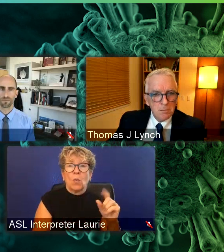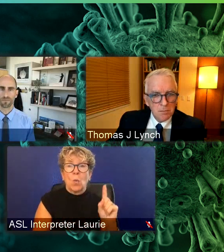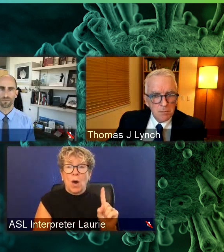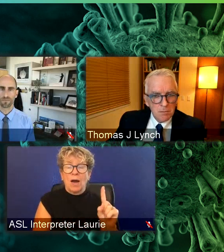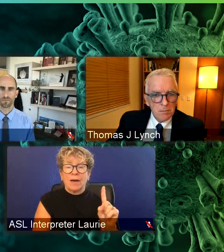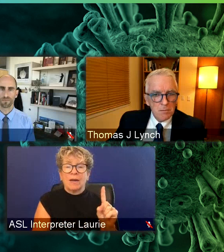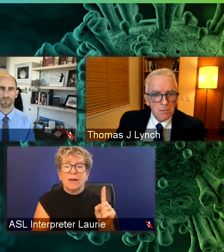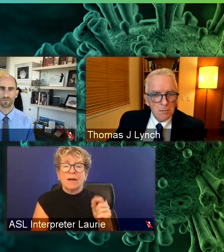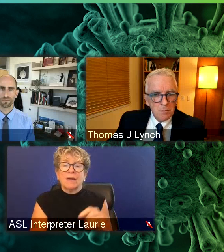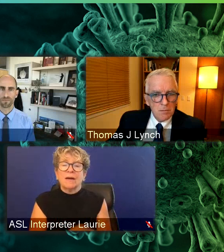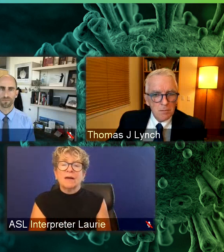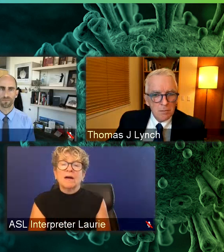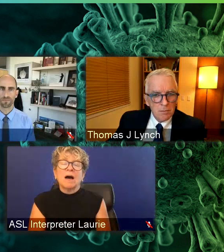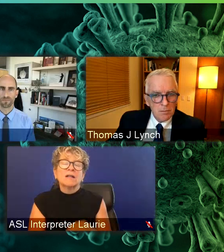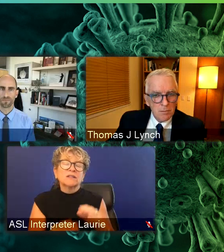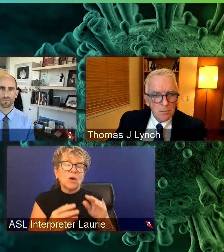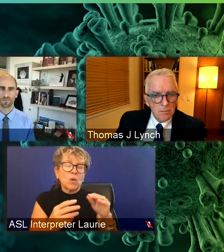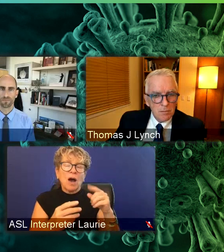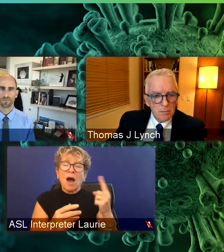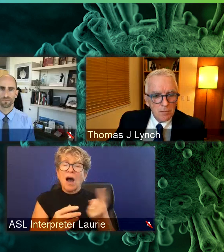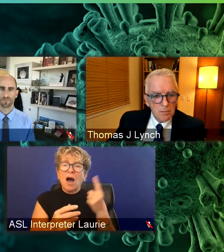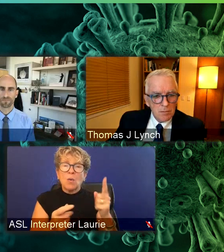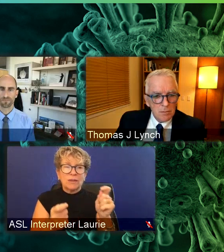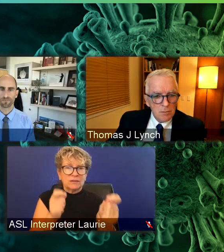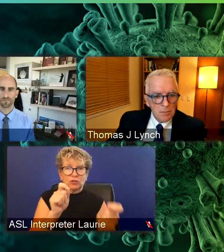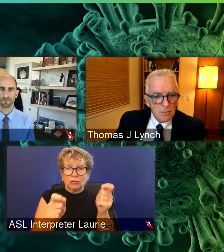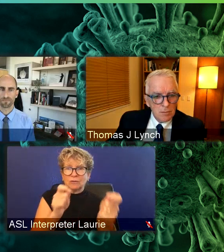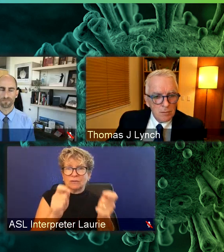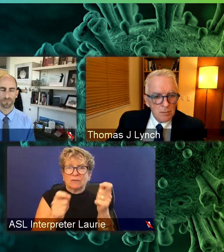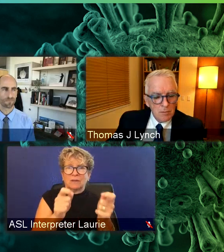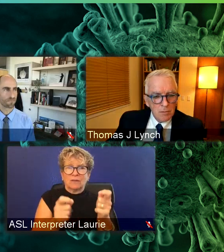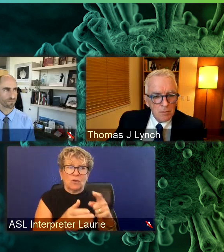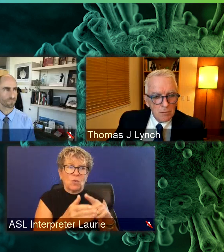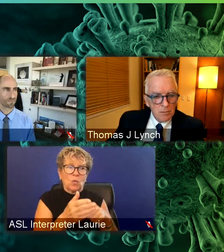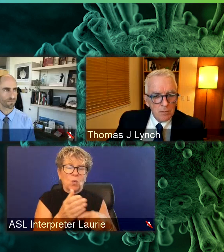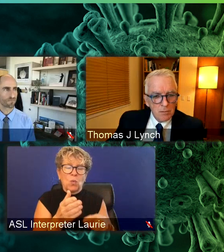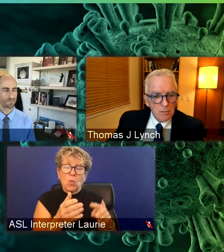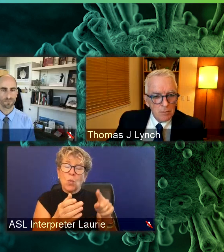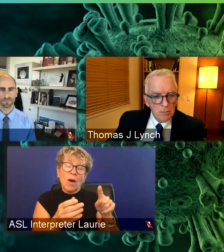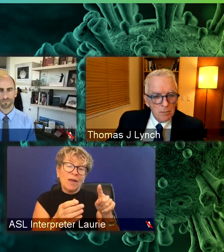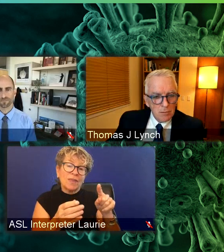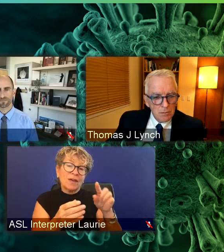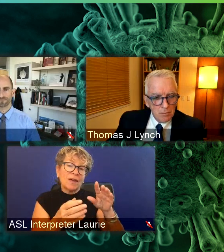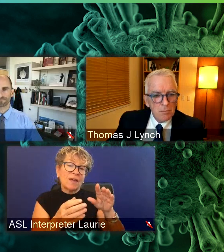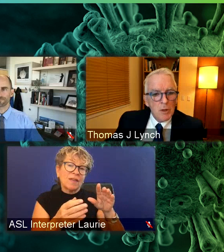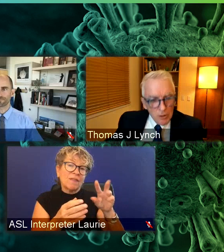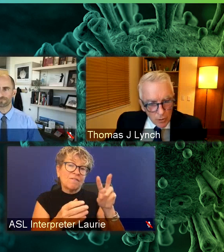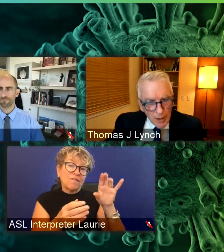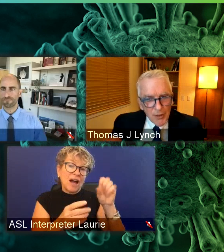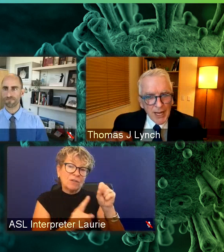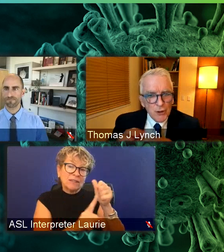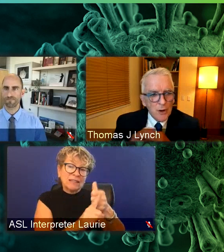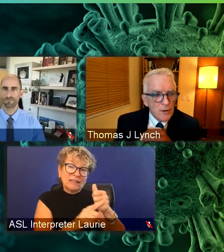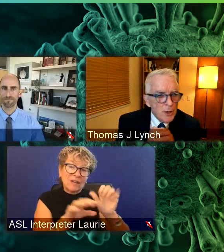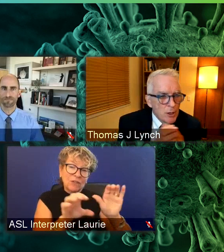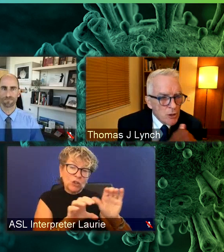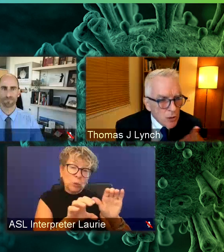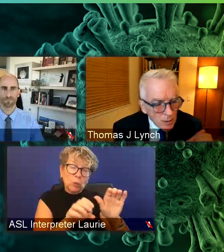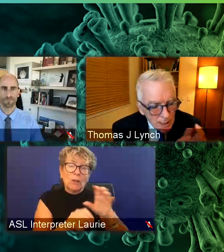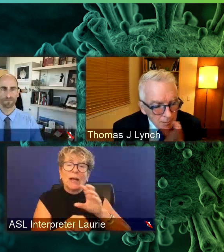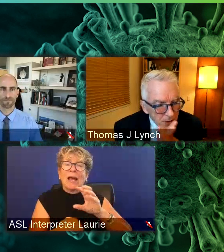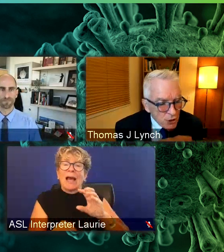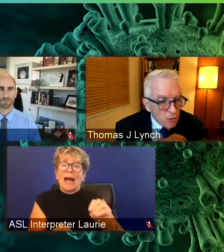constant dynamic interplay between what the virus is doing, population immunity and behavior. Great. Thanks, Trevor.